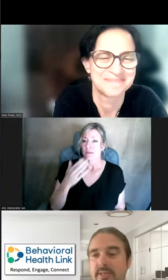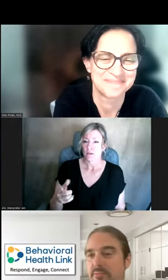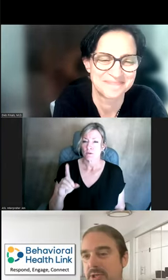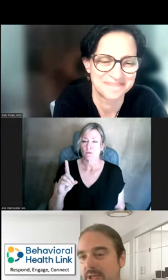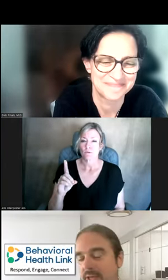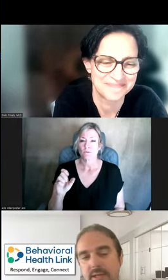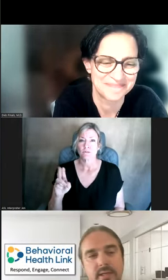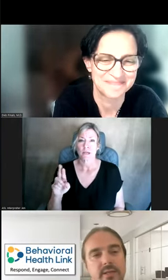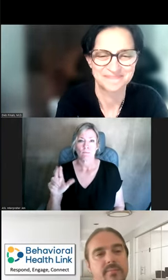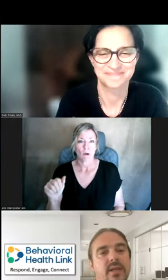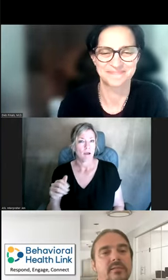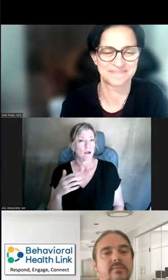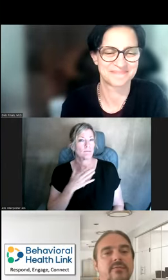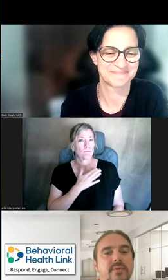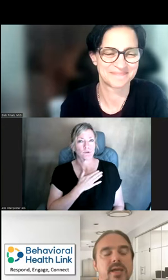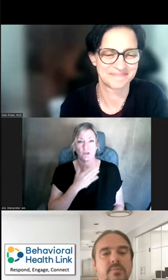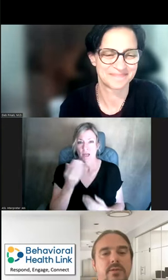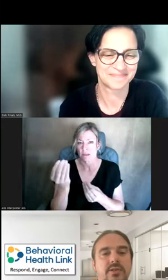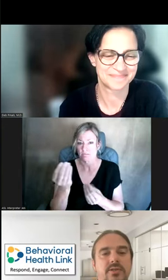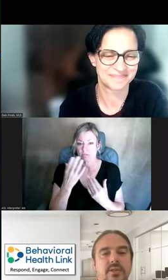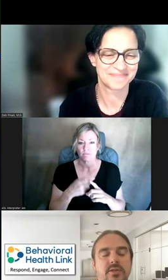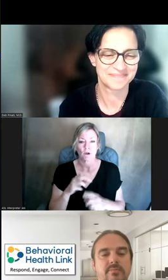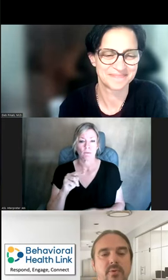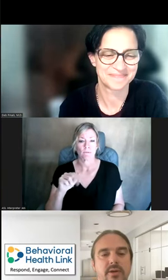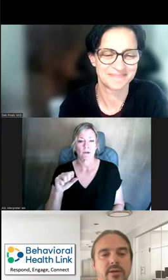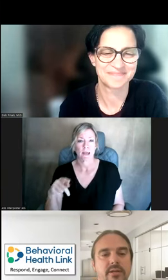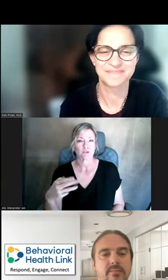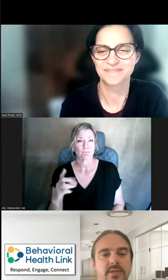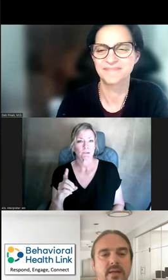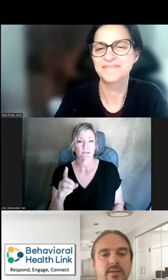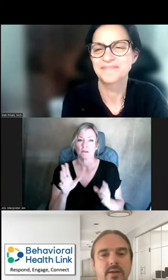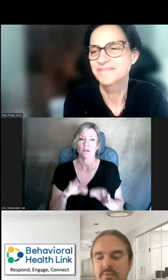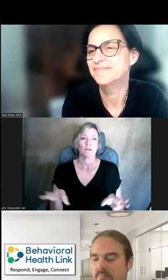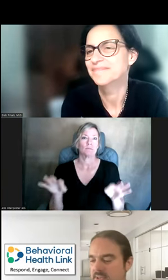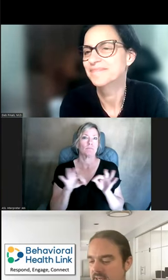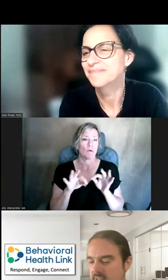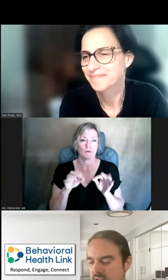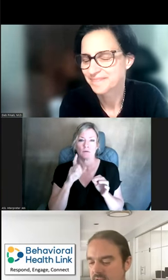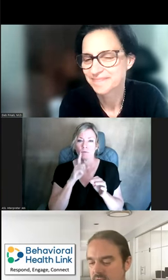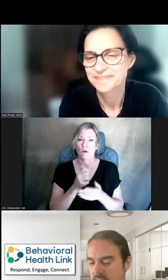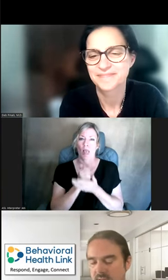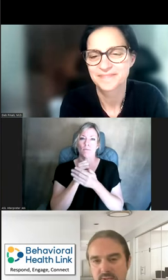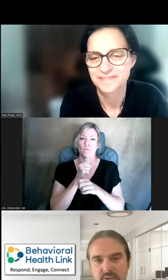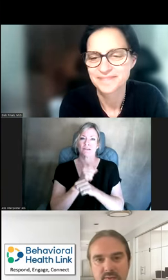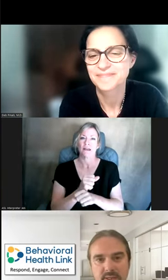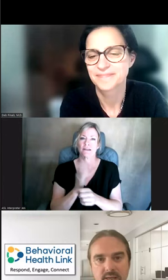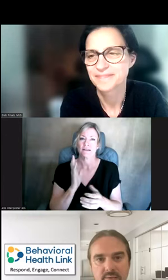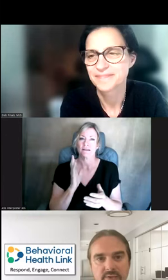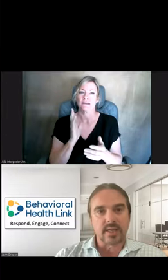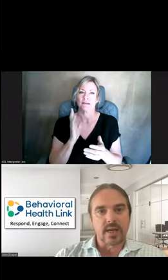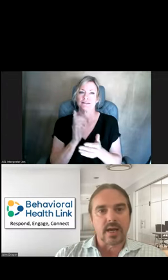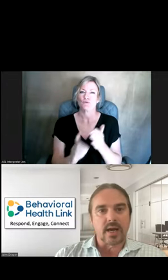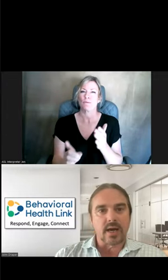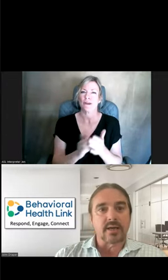Deborah. Really appreciate, again, the update from NASHPD. This is such an important area in TALA that helps protect against discrimination on so many